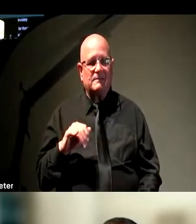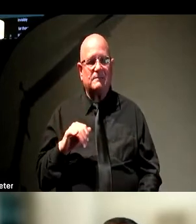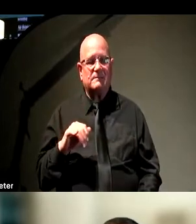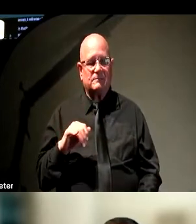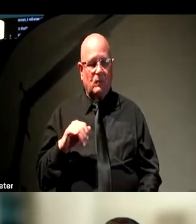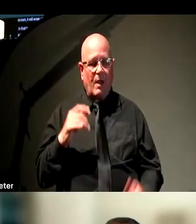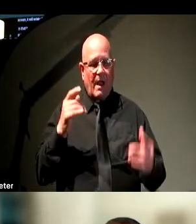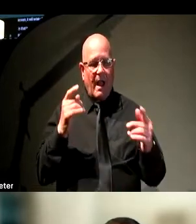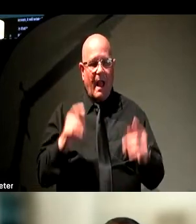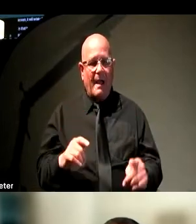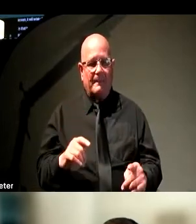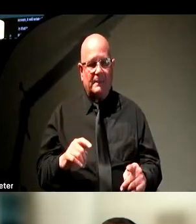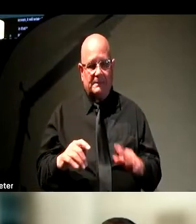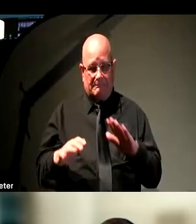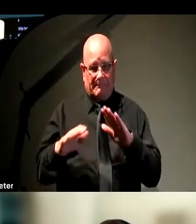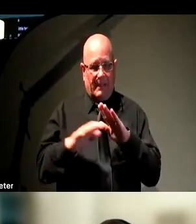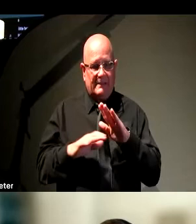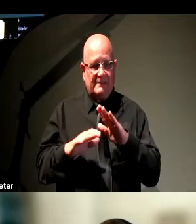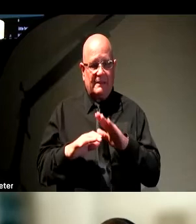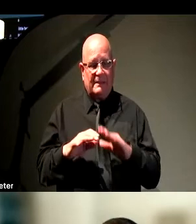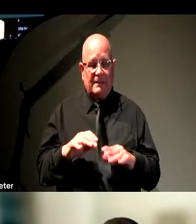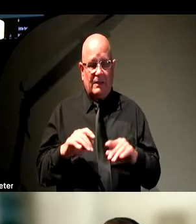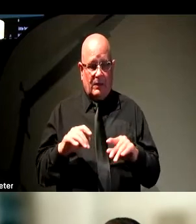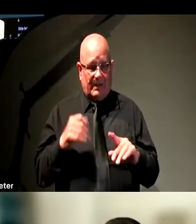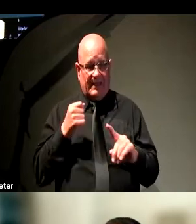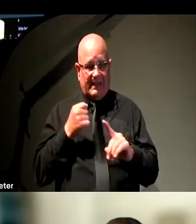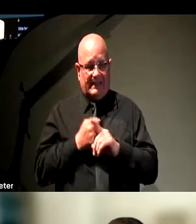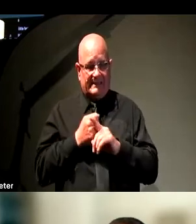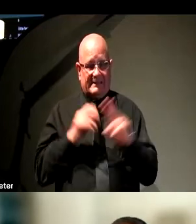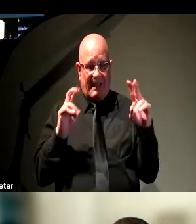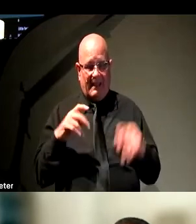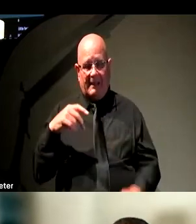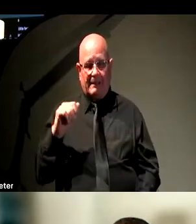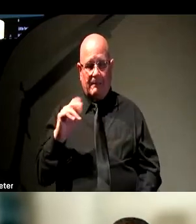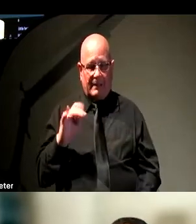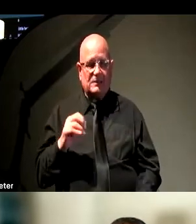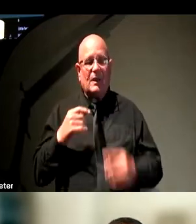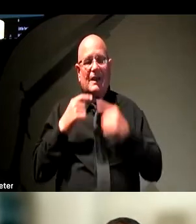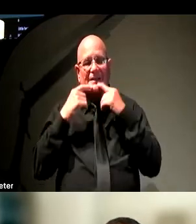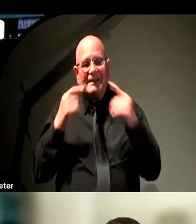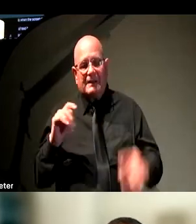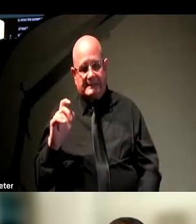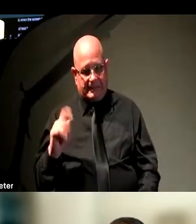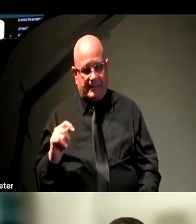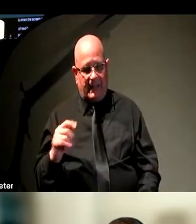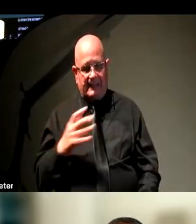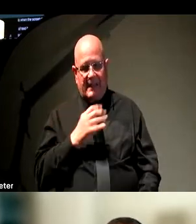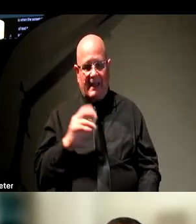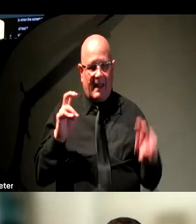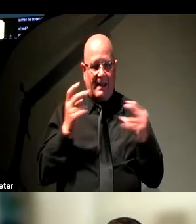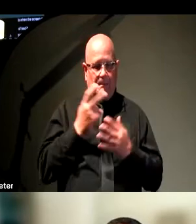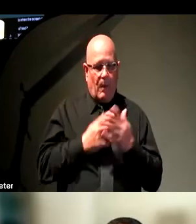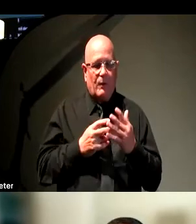happens is when the screen reader hits that bit of text, it'll announce the text, and it'll also announce that it's a heading. And it will announce different